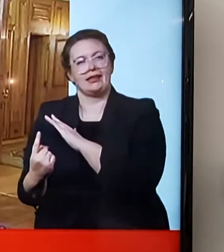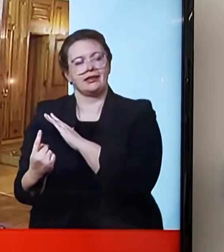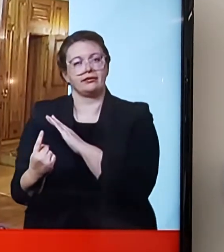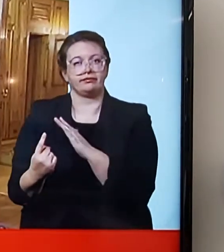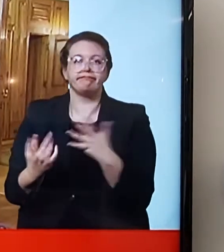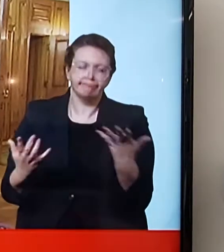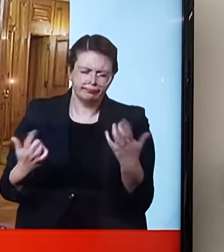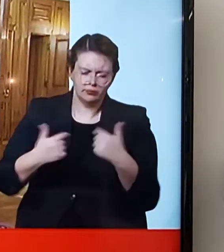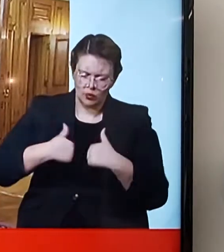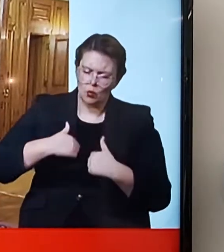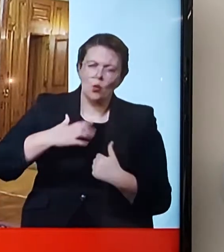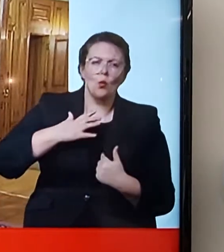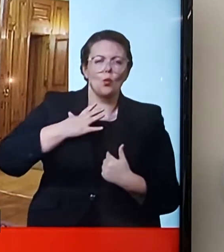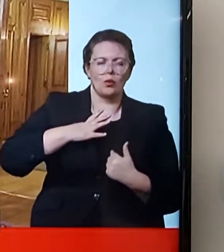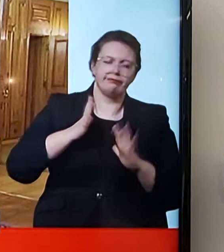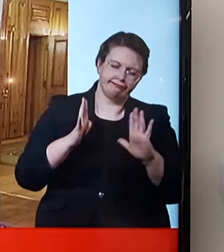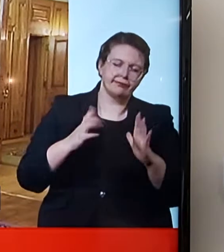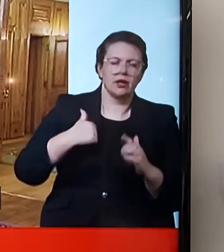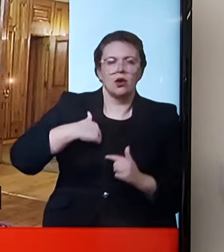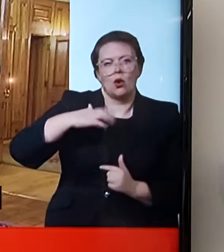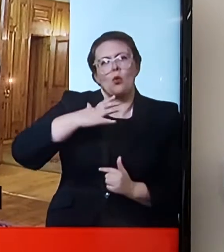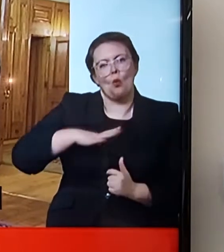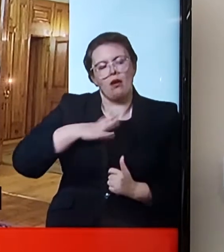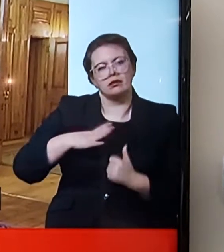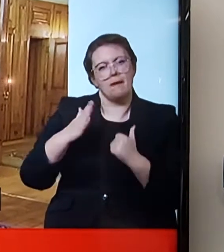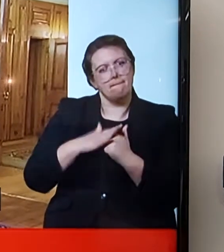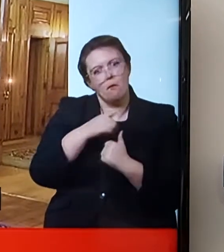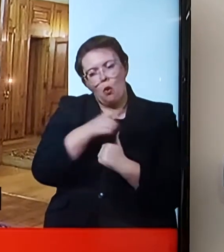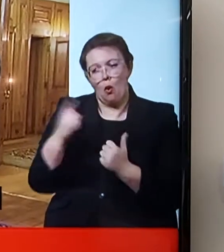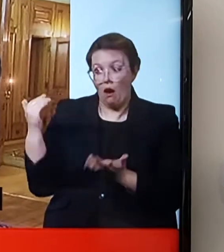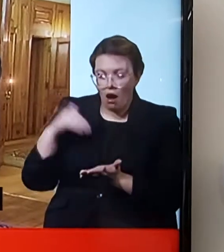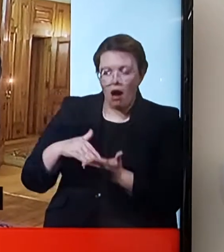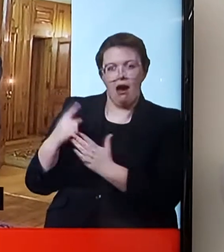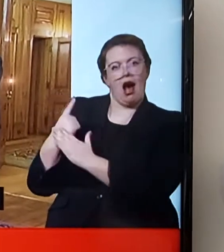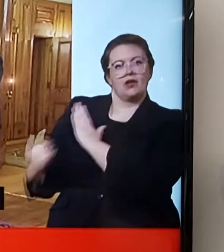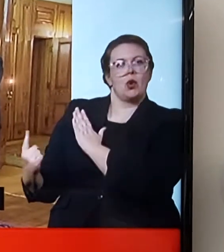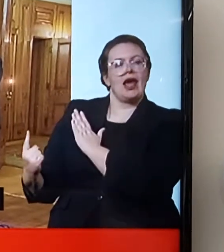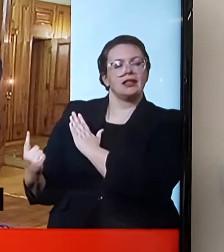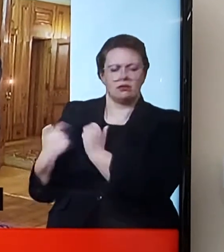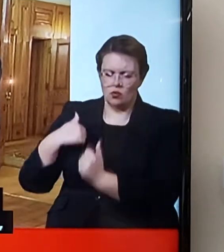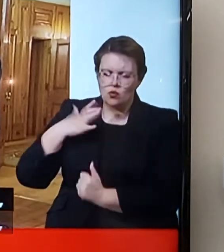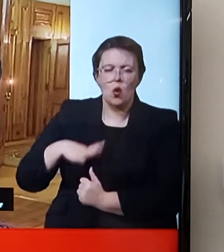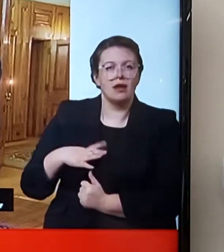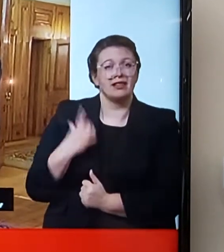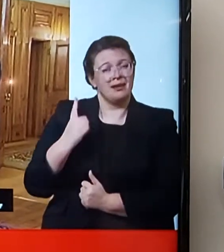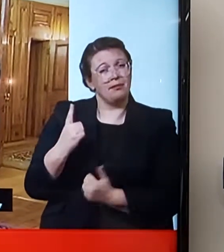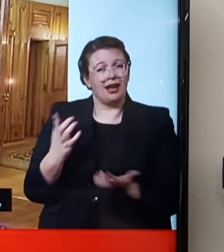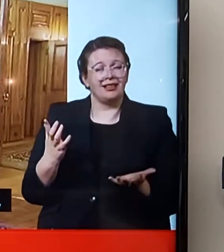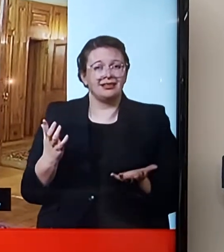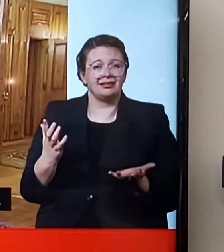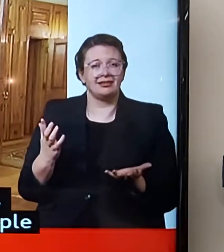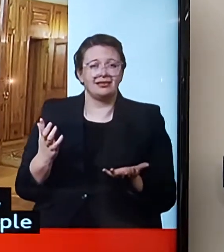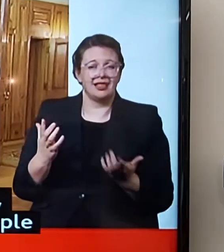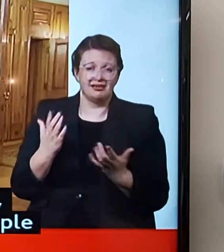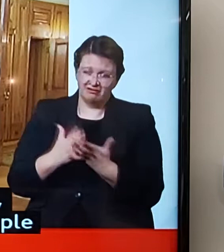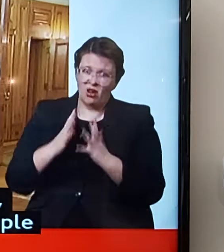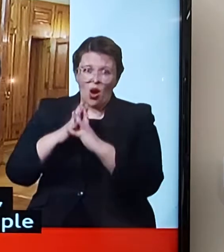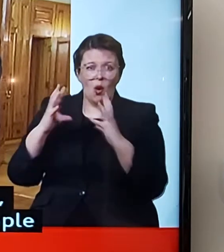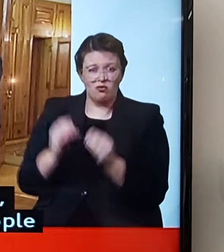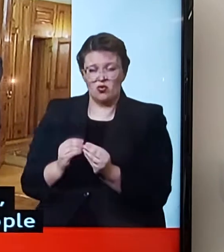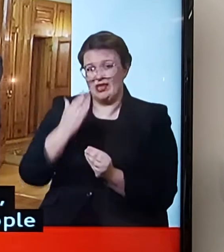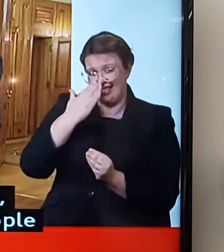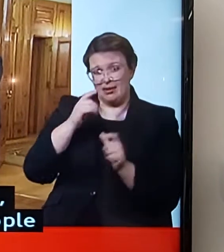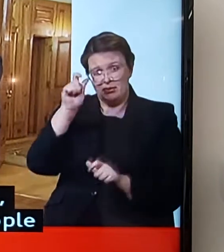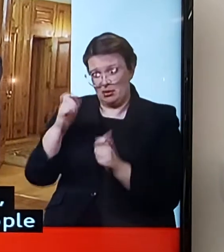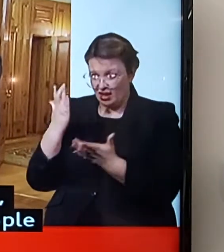yes, we do want to see more people isolating and doing the right thing, but overwhelmingly people are